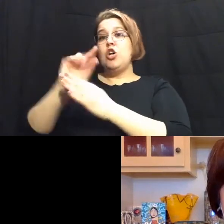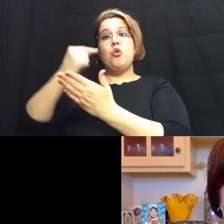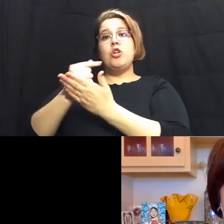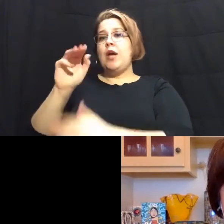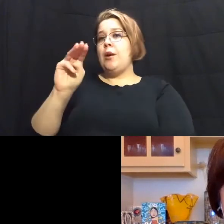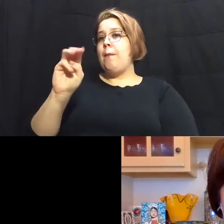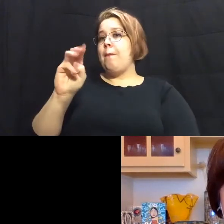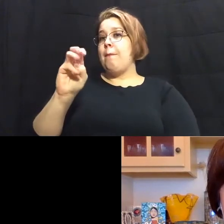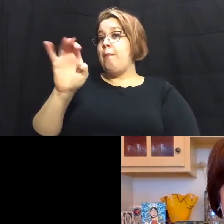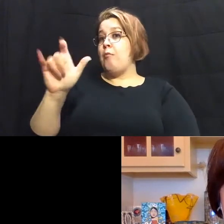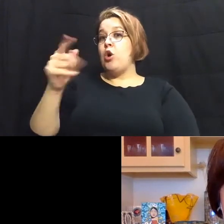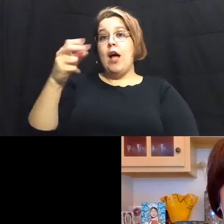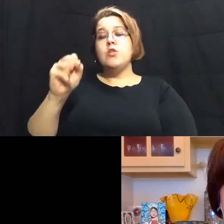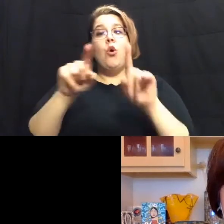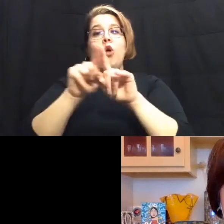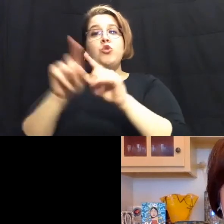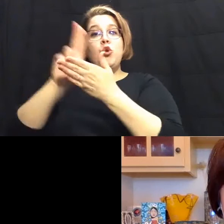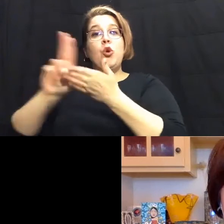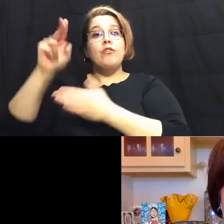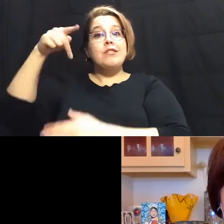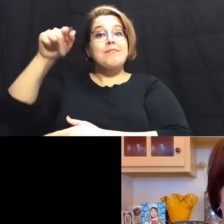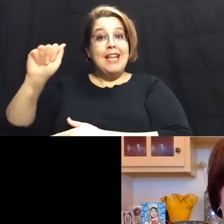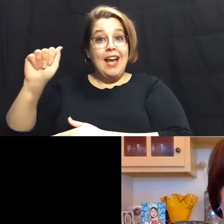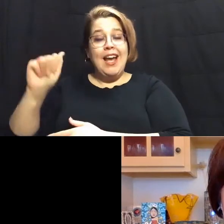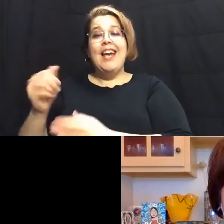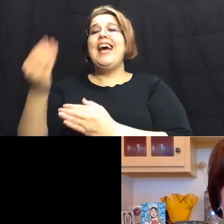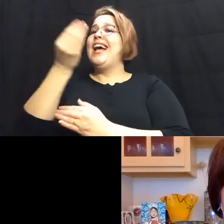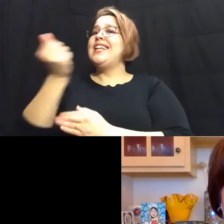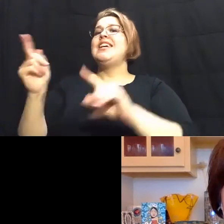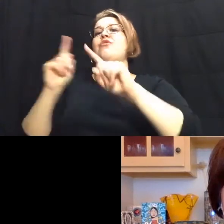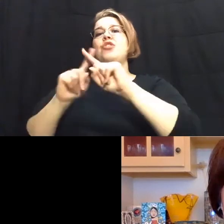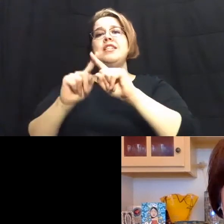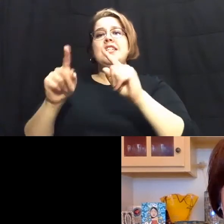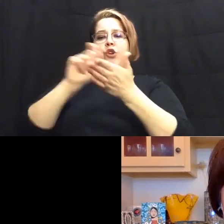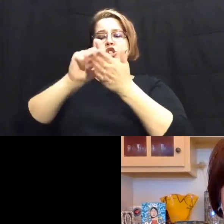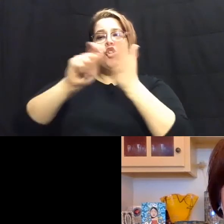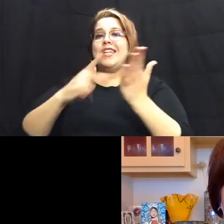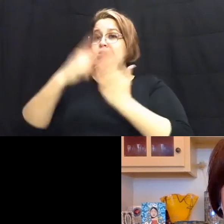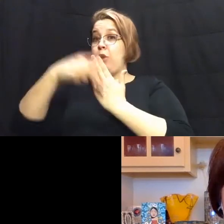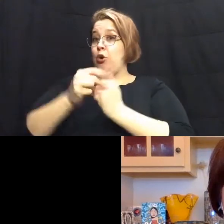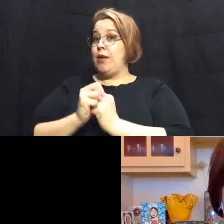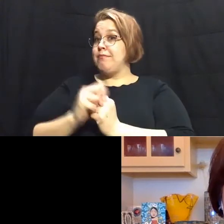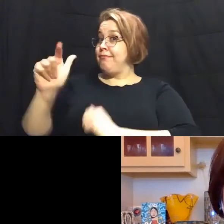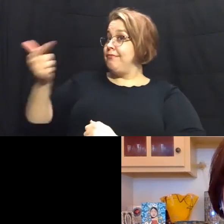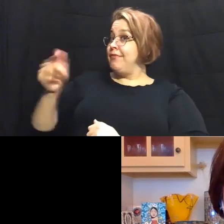and the University of Pennsylvania and several journalism fellowship programs. Elaine.